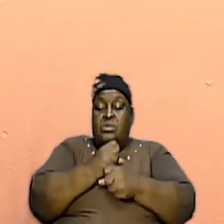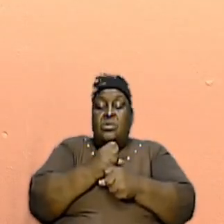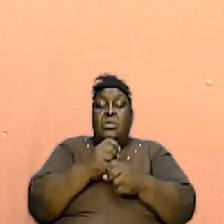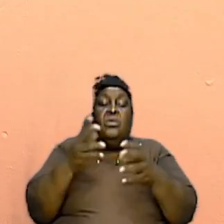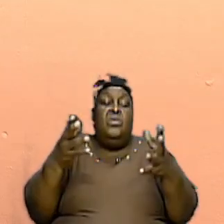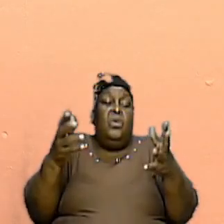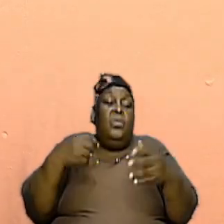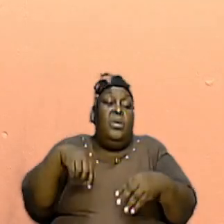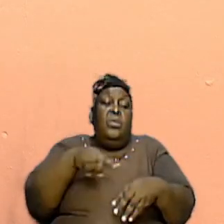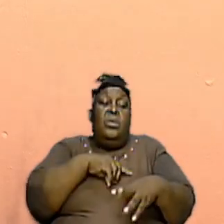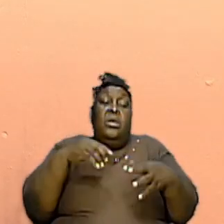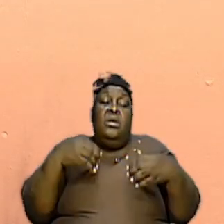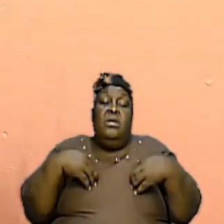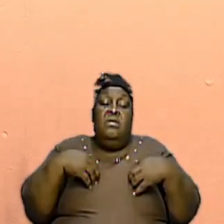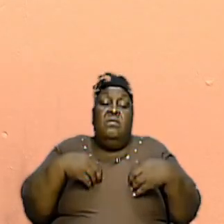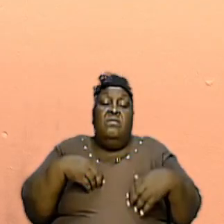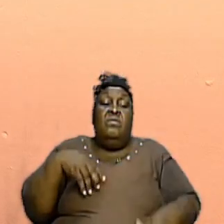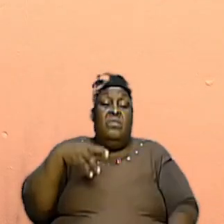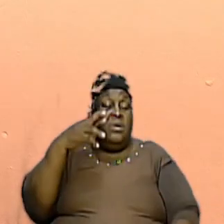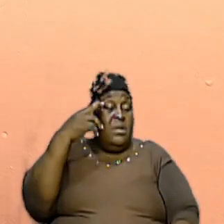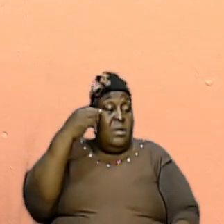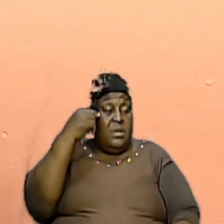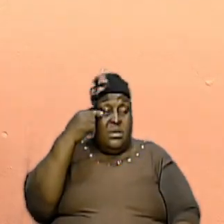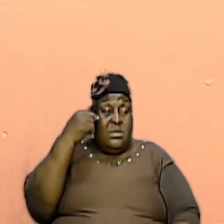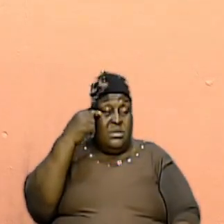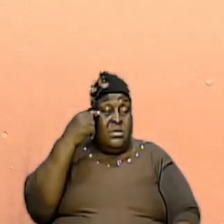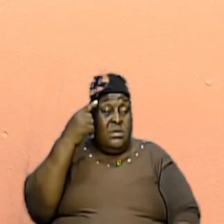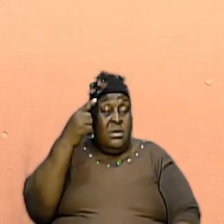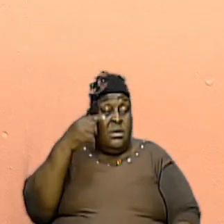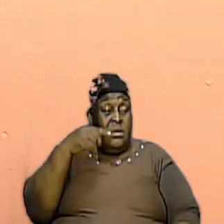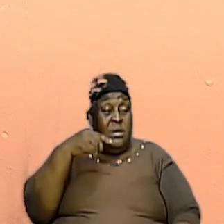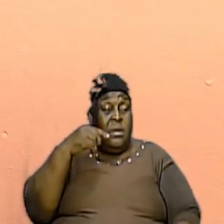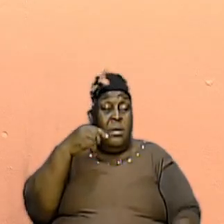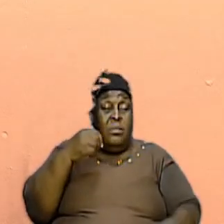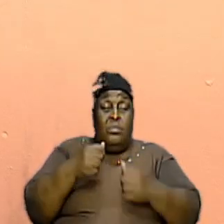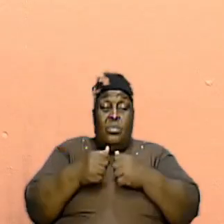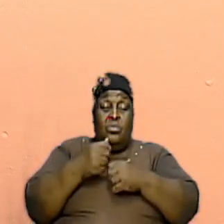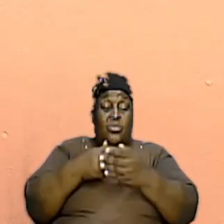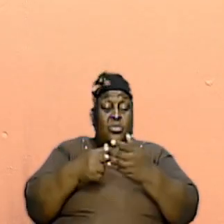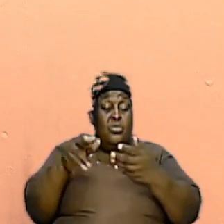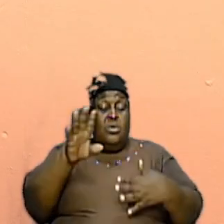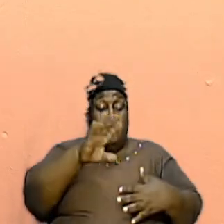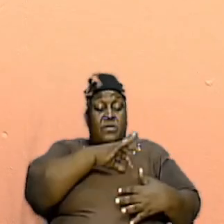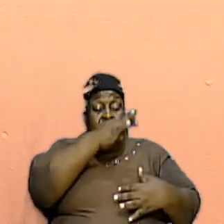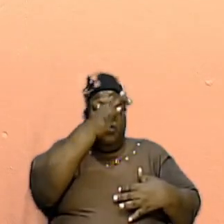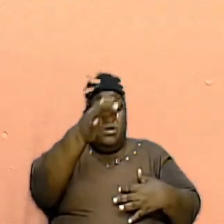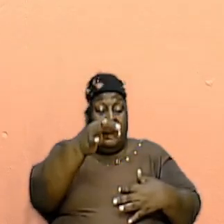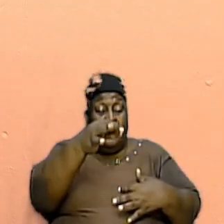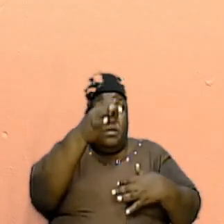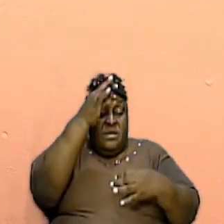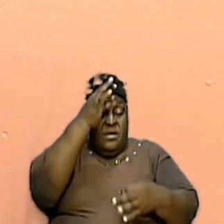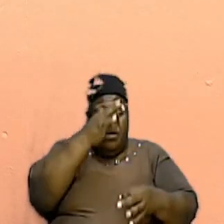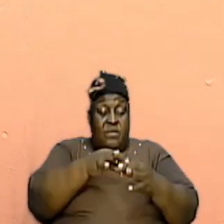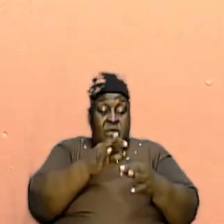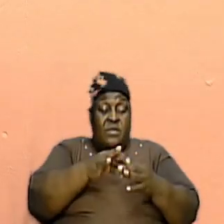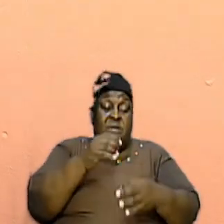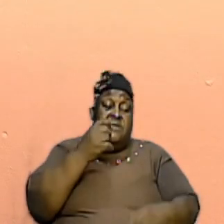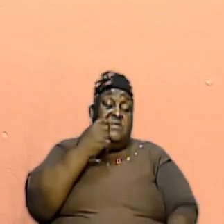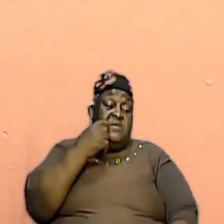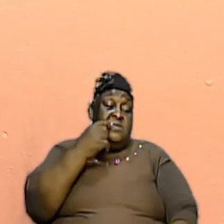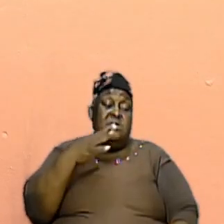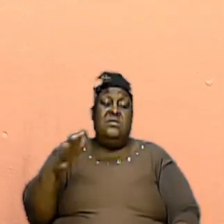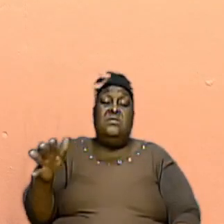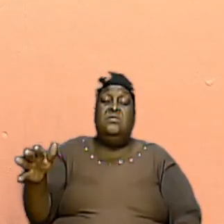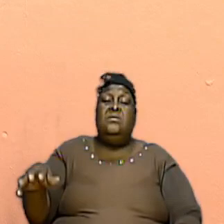realizing that this most holy faith is a serious thing that